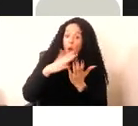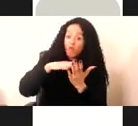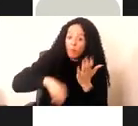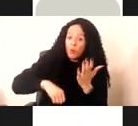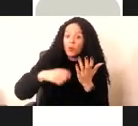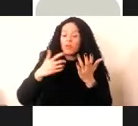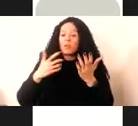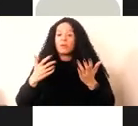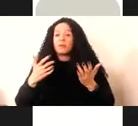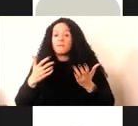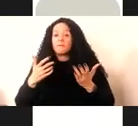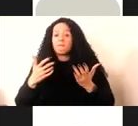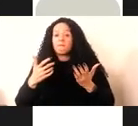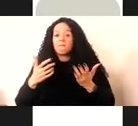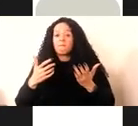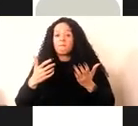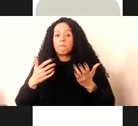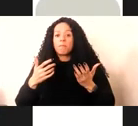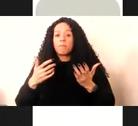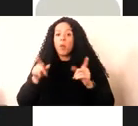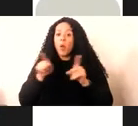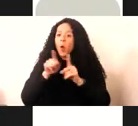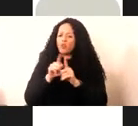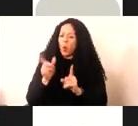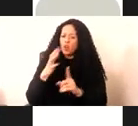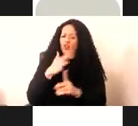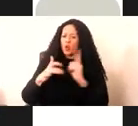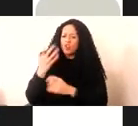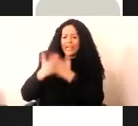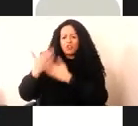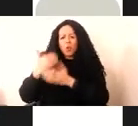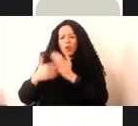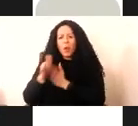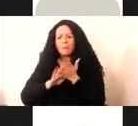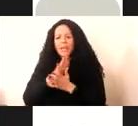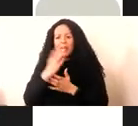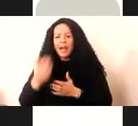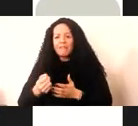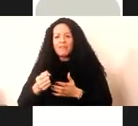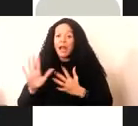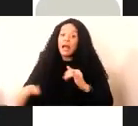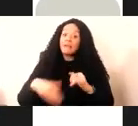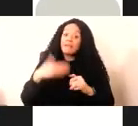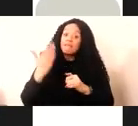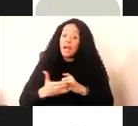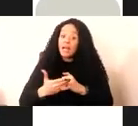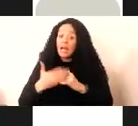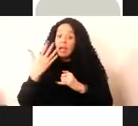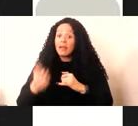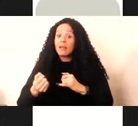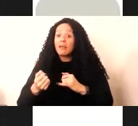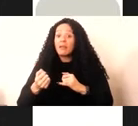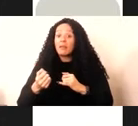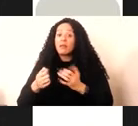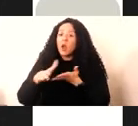of their social historical meanings. And finally, we have contextual